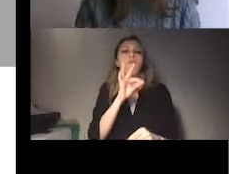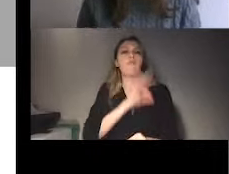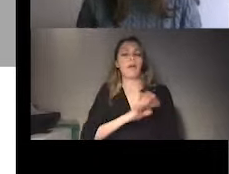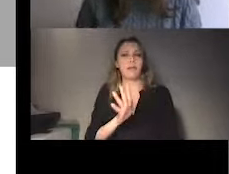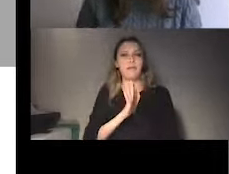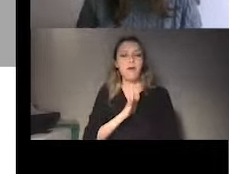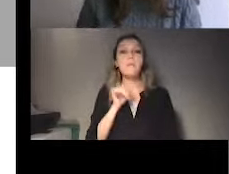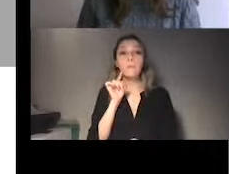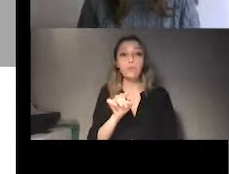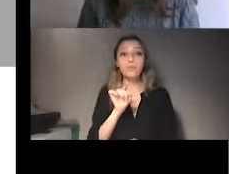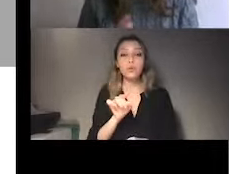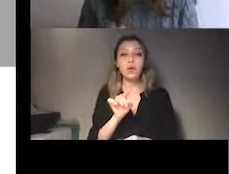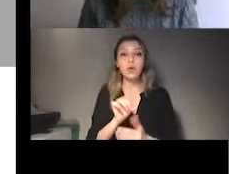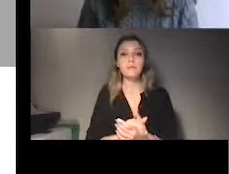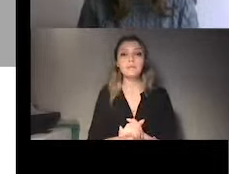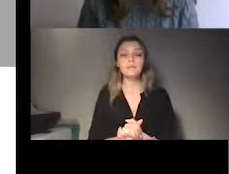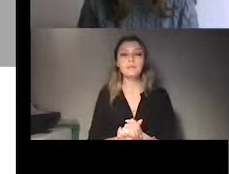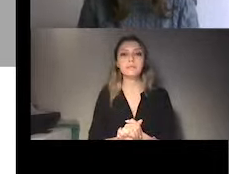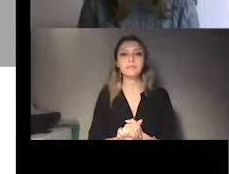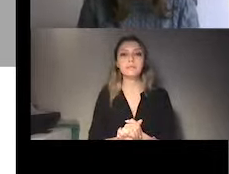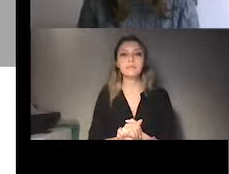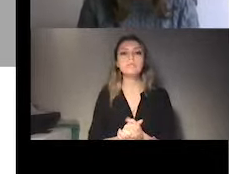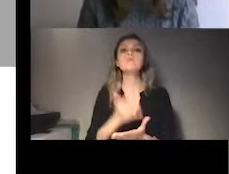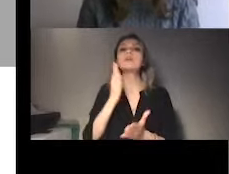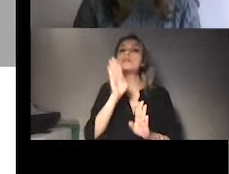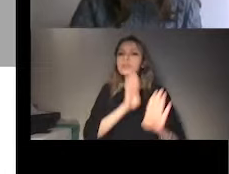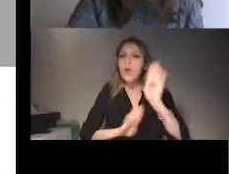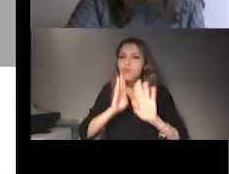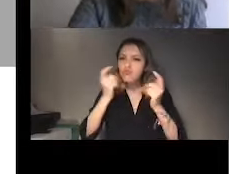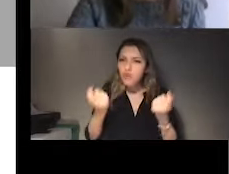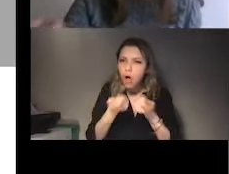gaps, to conduct your advocacy work in a more strategic way.